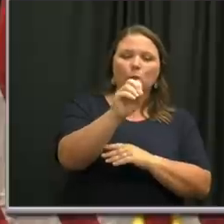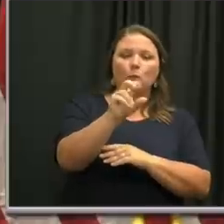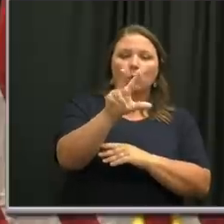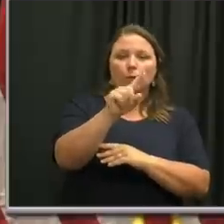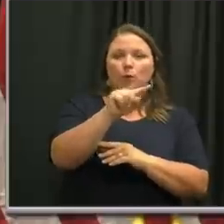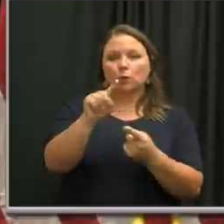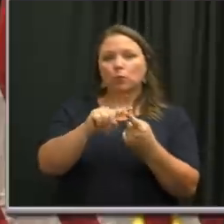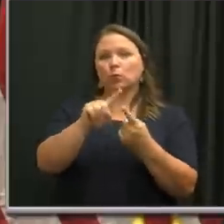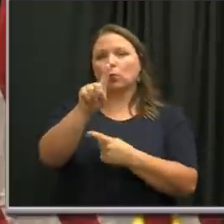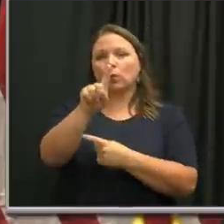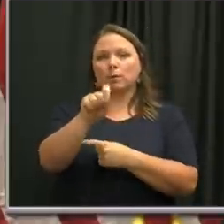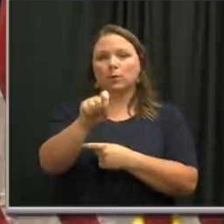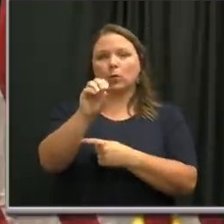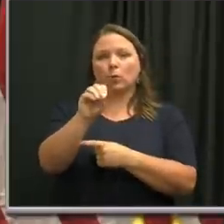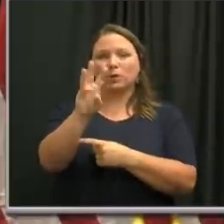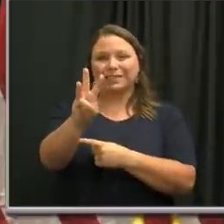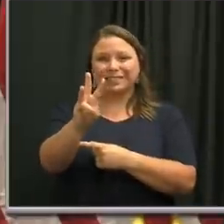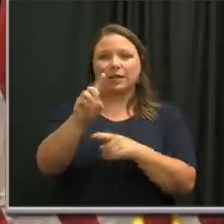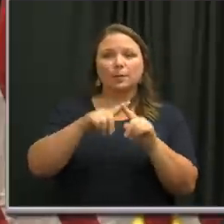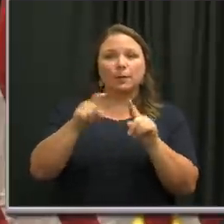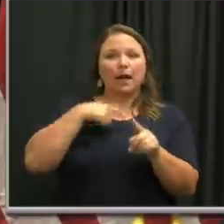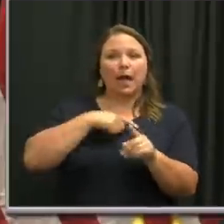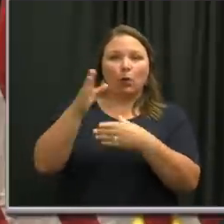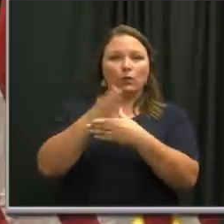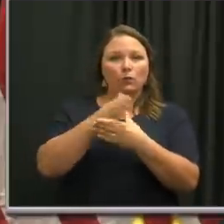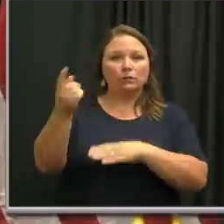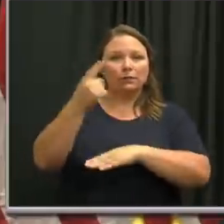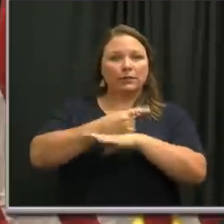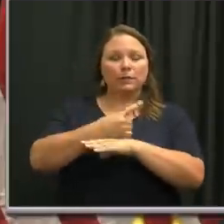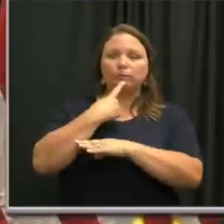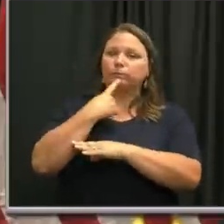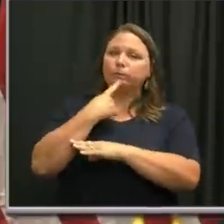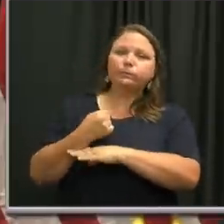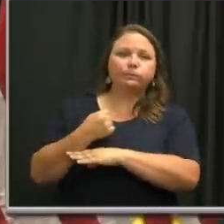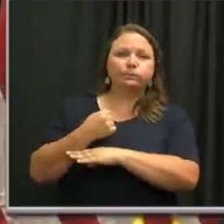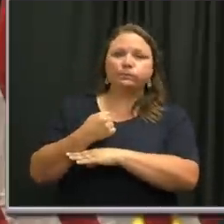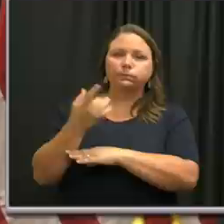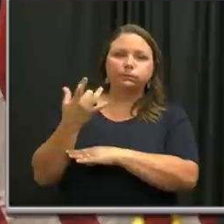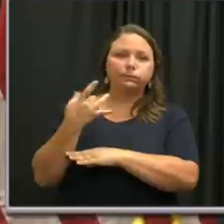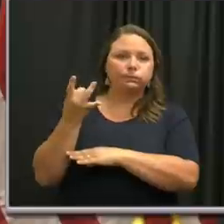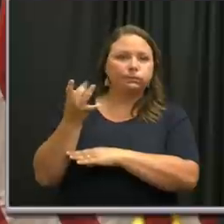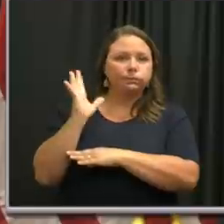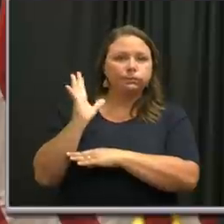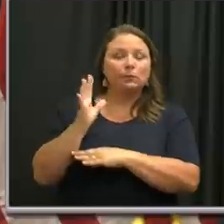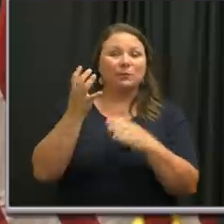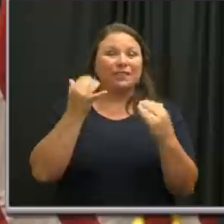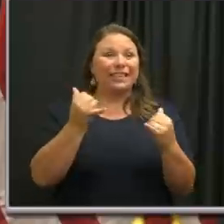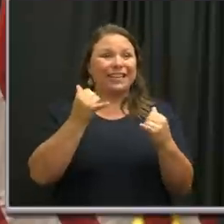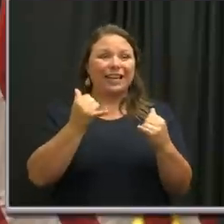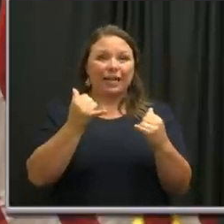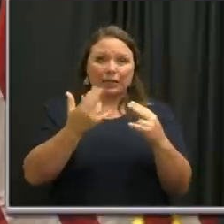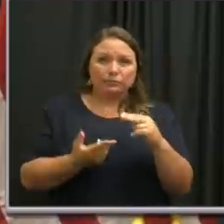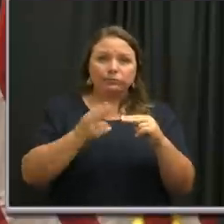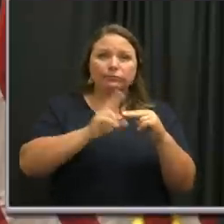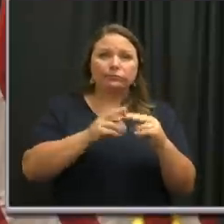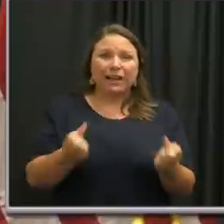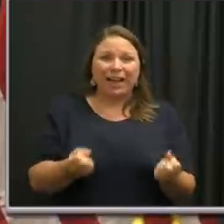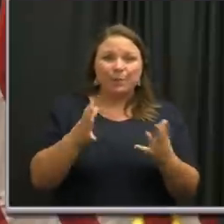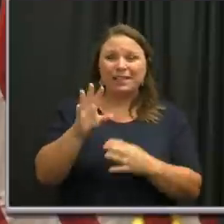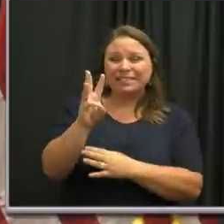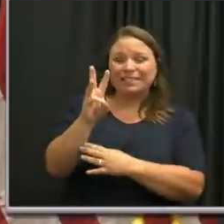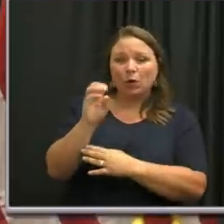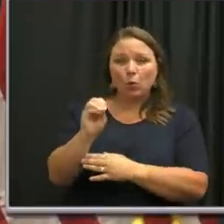14-day rolling daily case average is red. Today's new confirmed case count is 608,